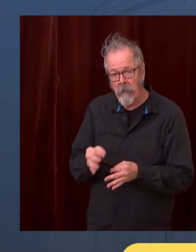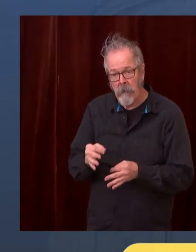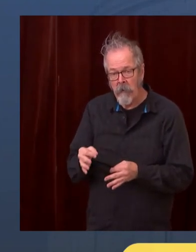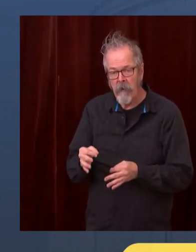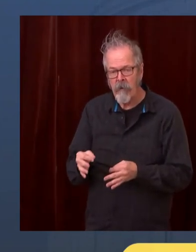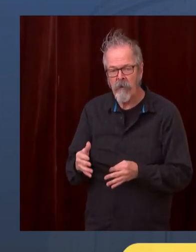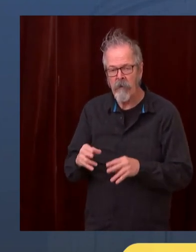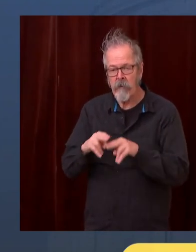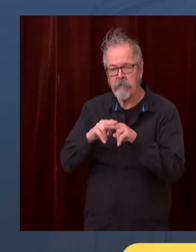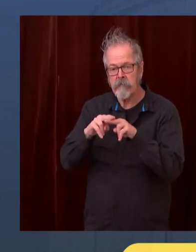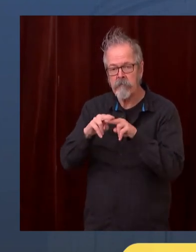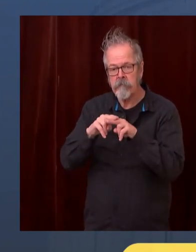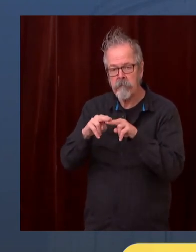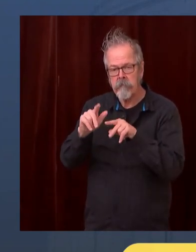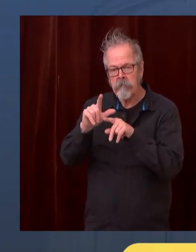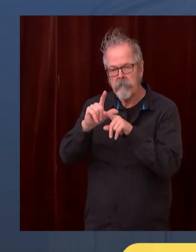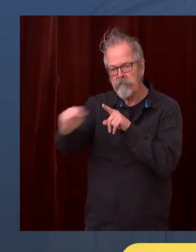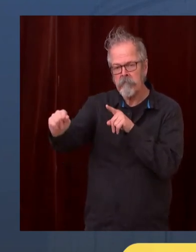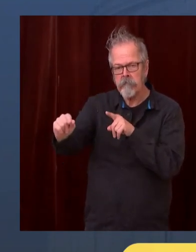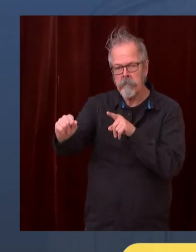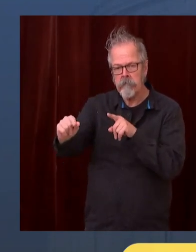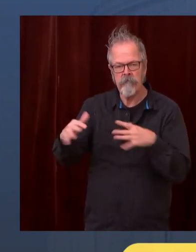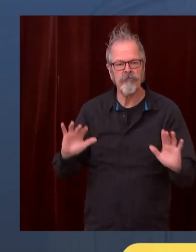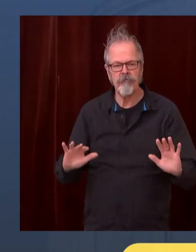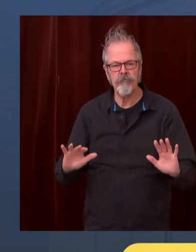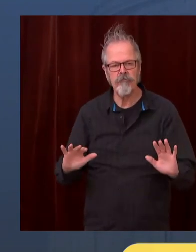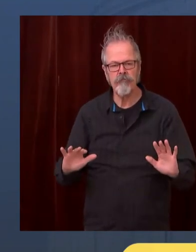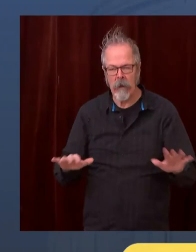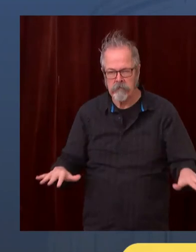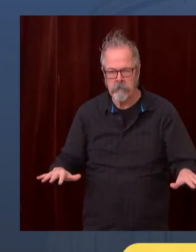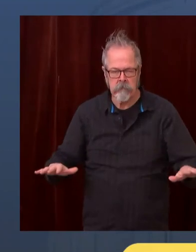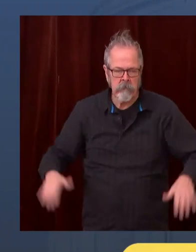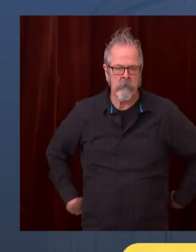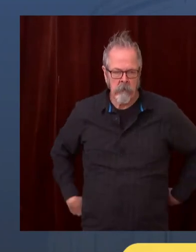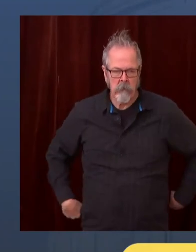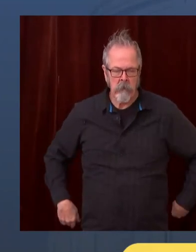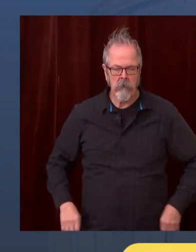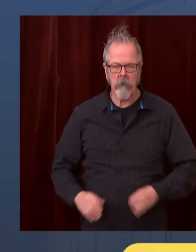Jim, would you like a follow-up? Yeah, Governor,